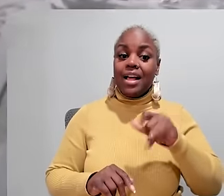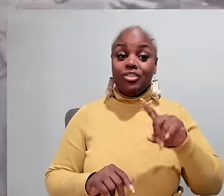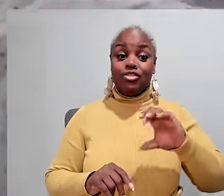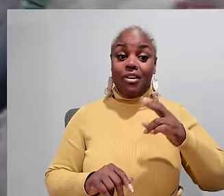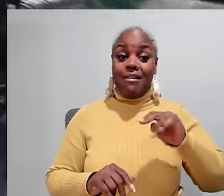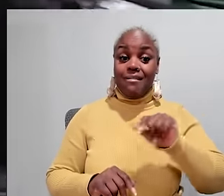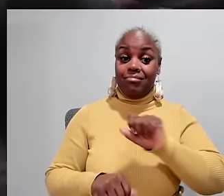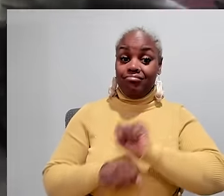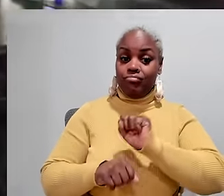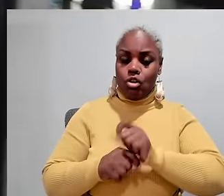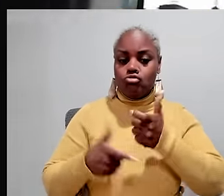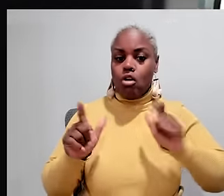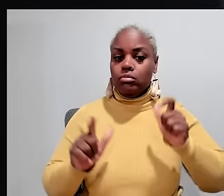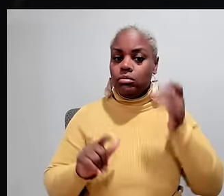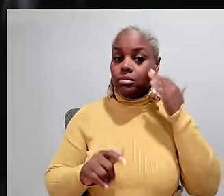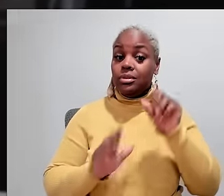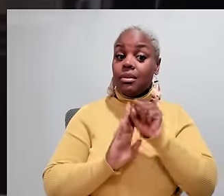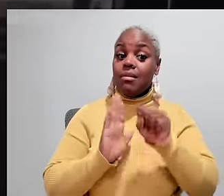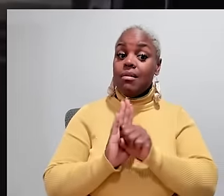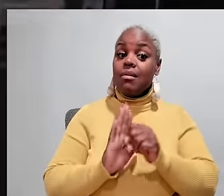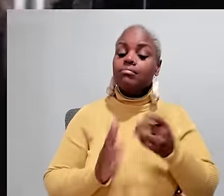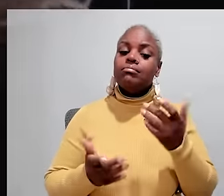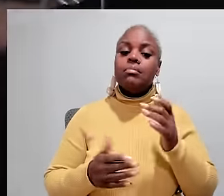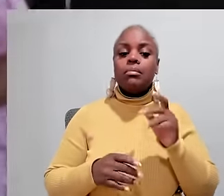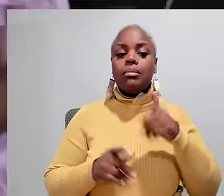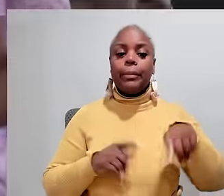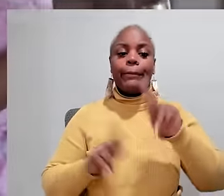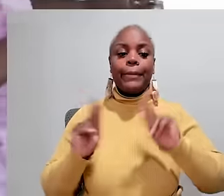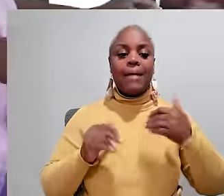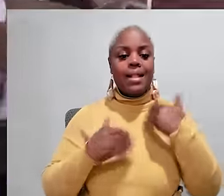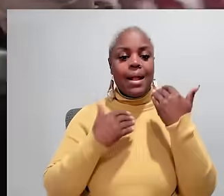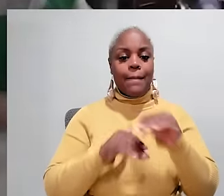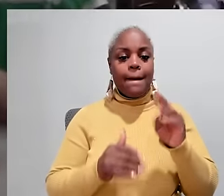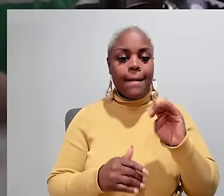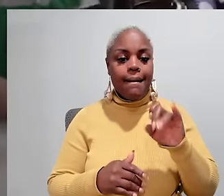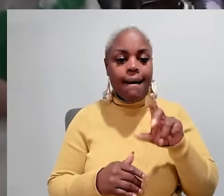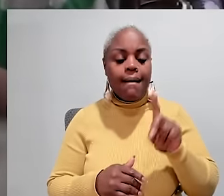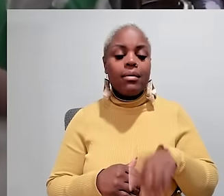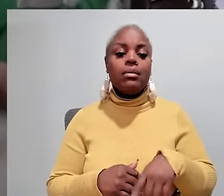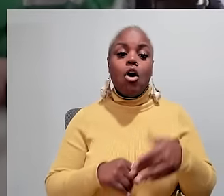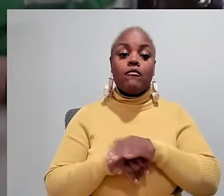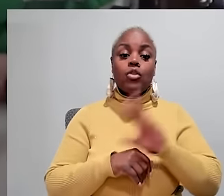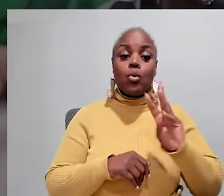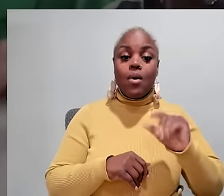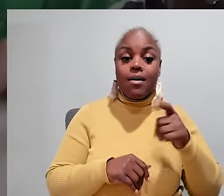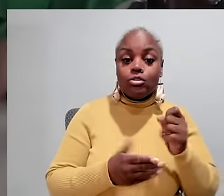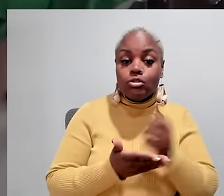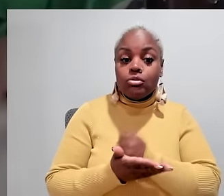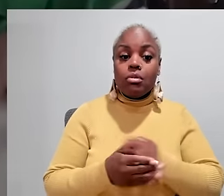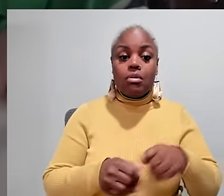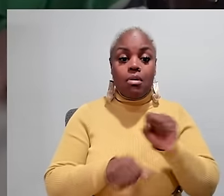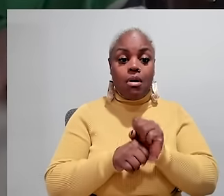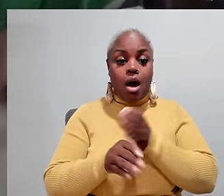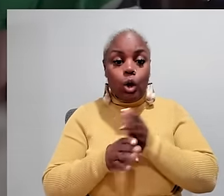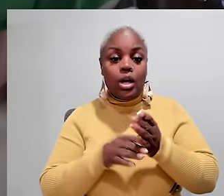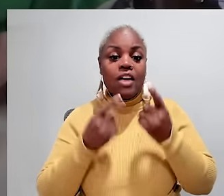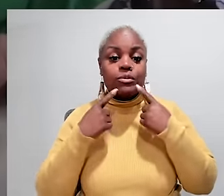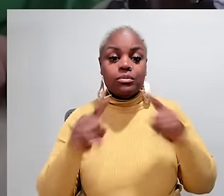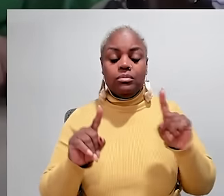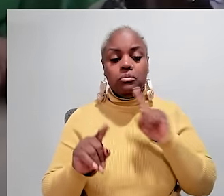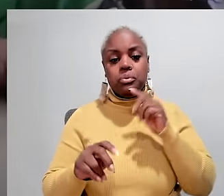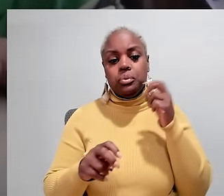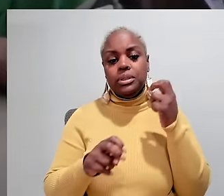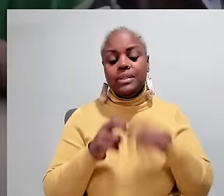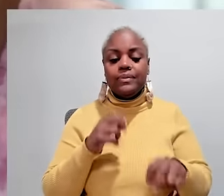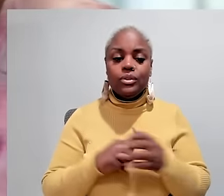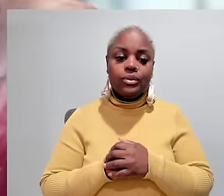national shortage of DSPs like China for decades largely because state officials have limited Medicaid funding that